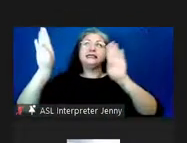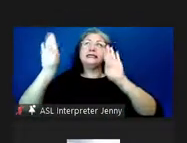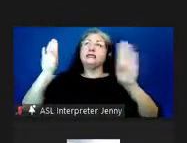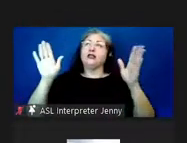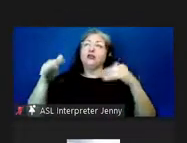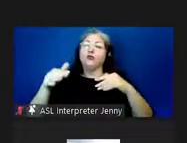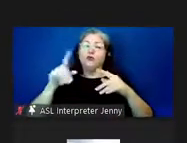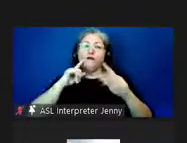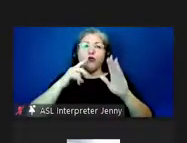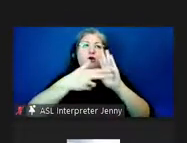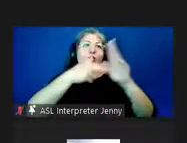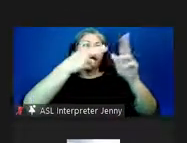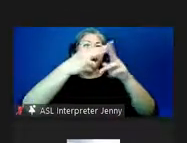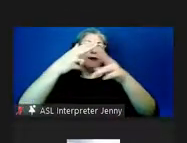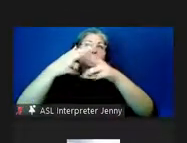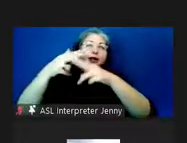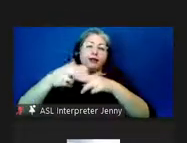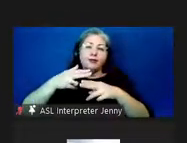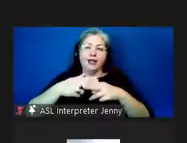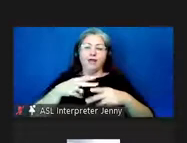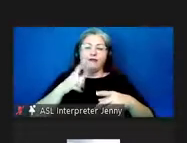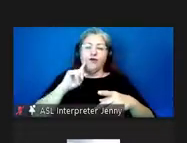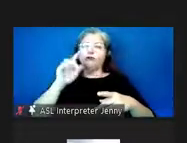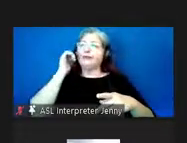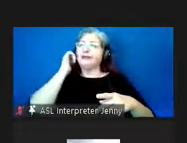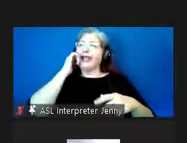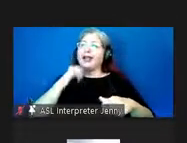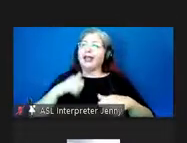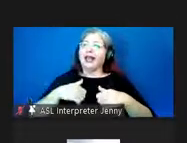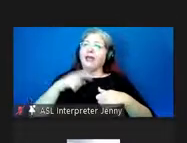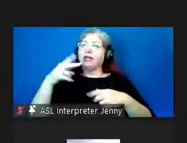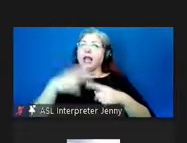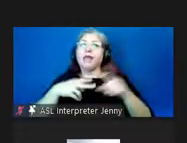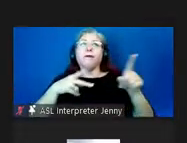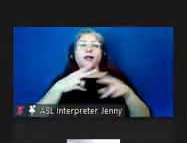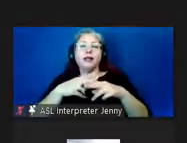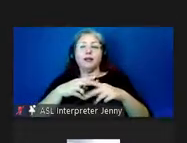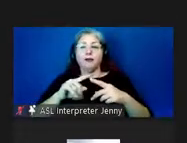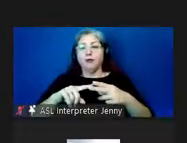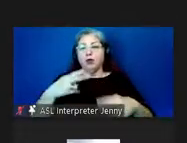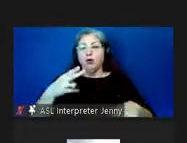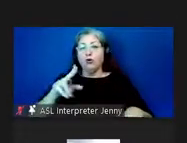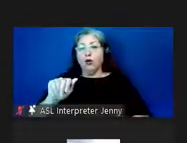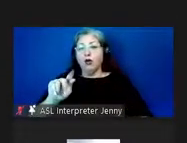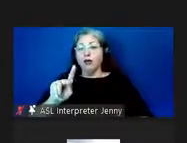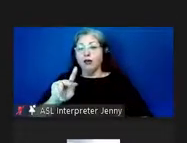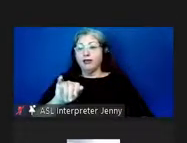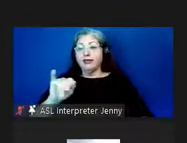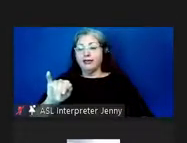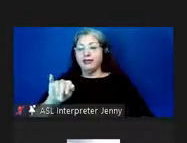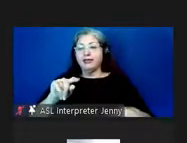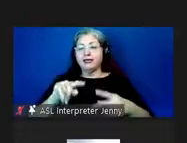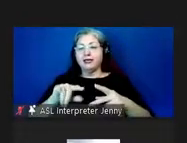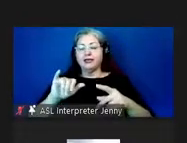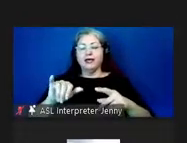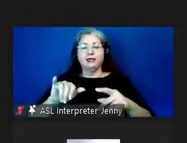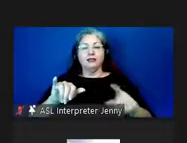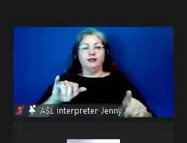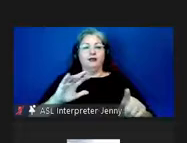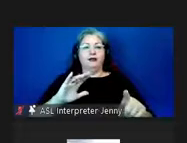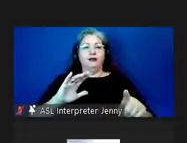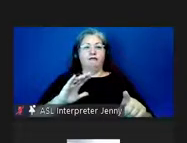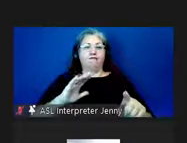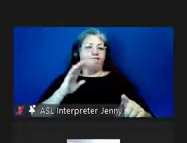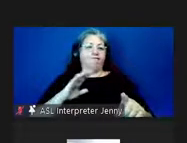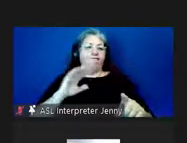to name objects in my sort of daily routine of living um huaki is this innovative like